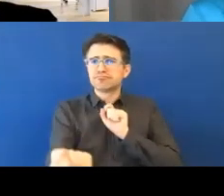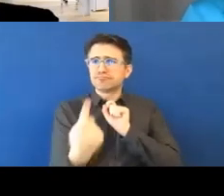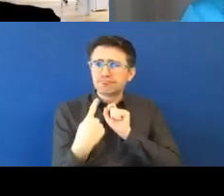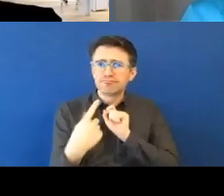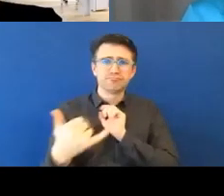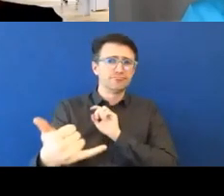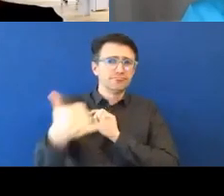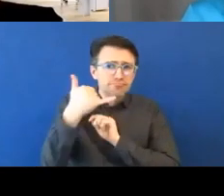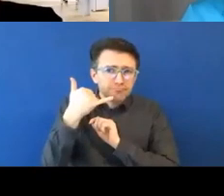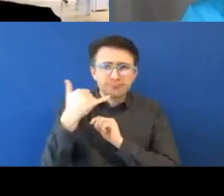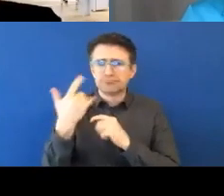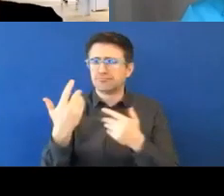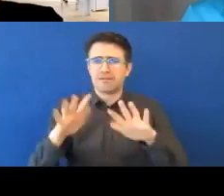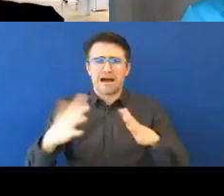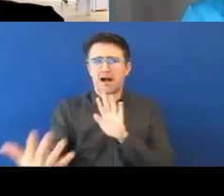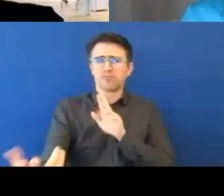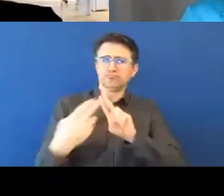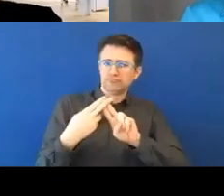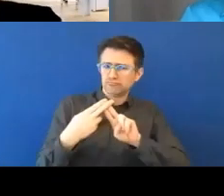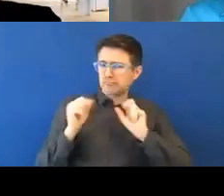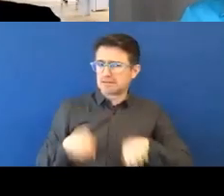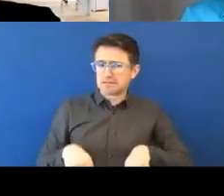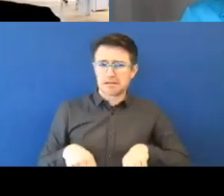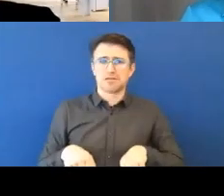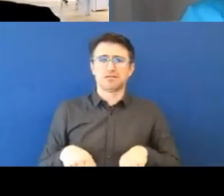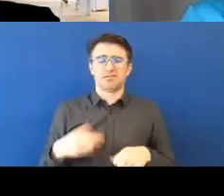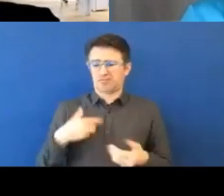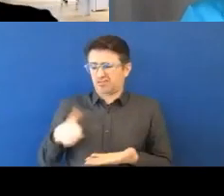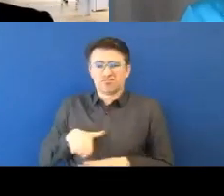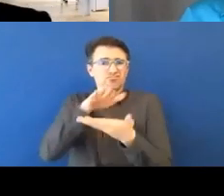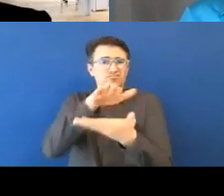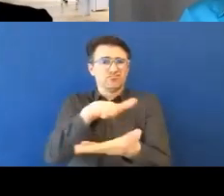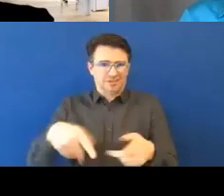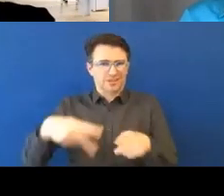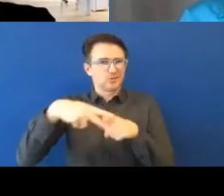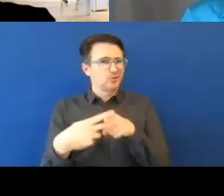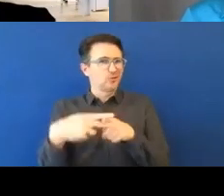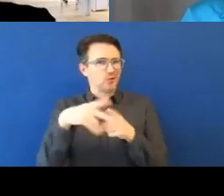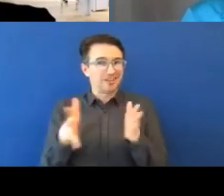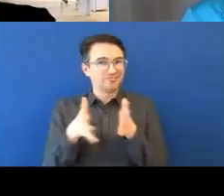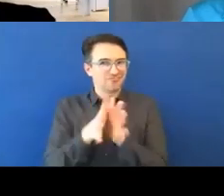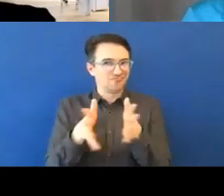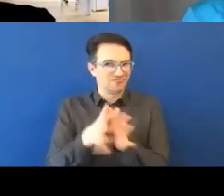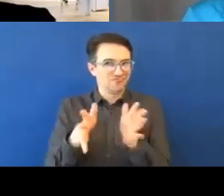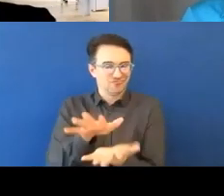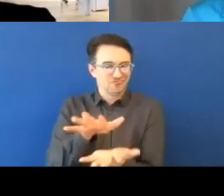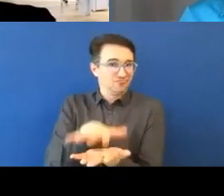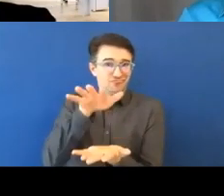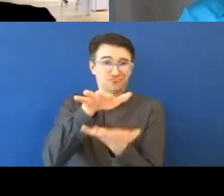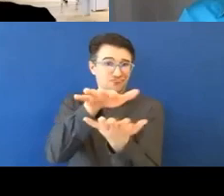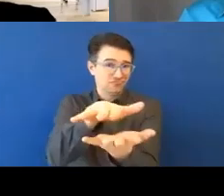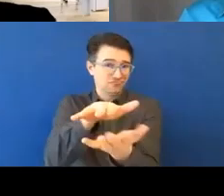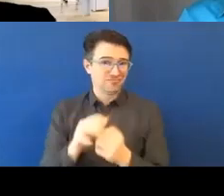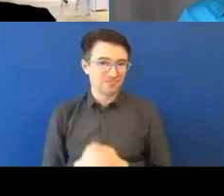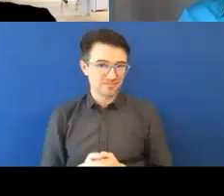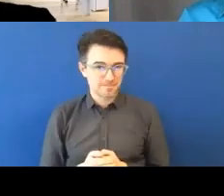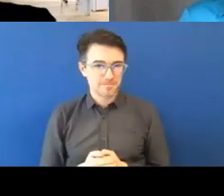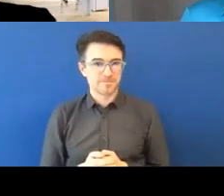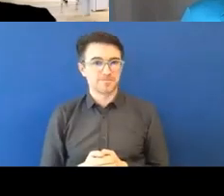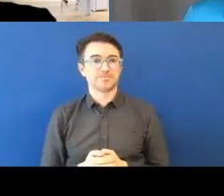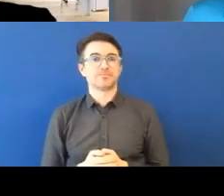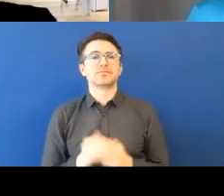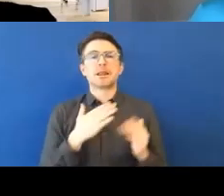next part of our of our webinar, which is our conversation with Nancy and with Neil,